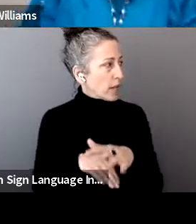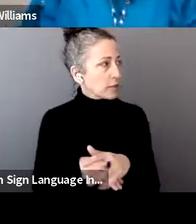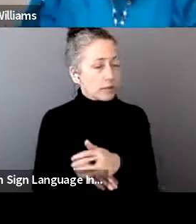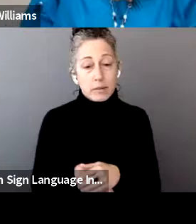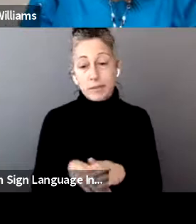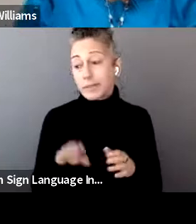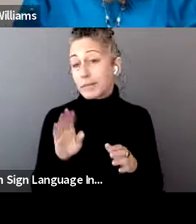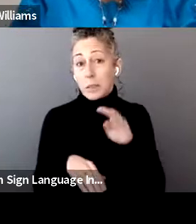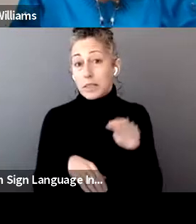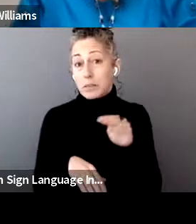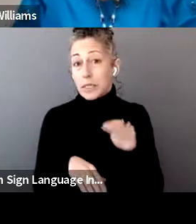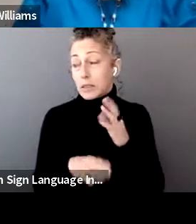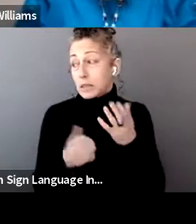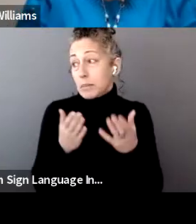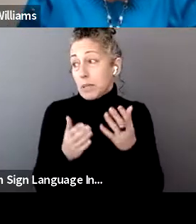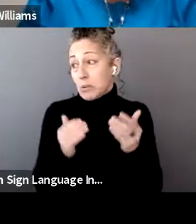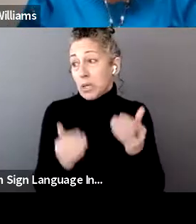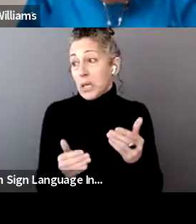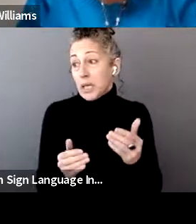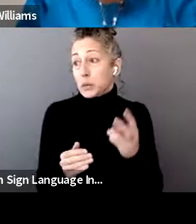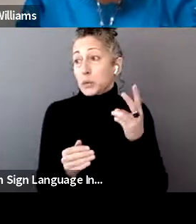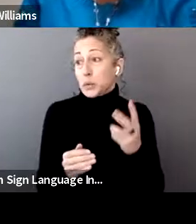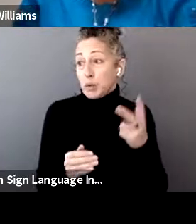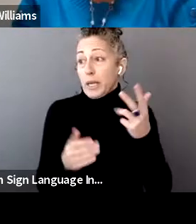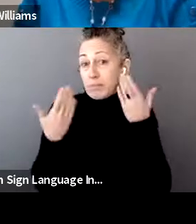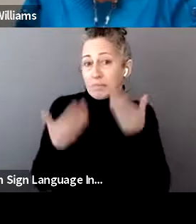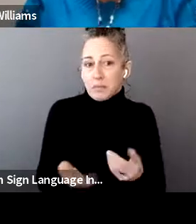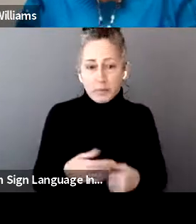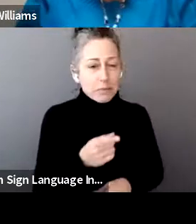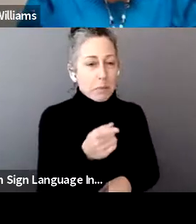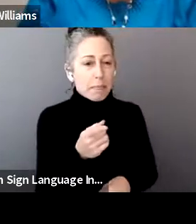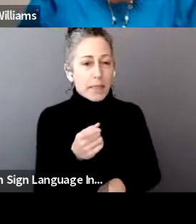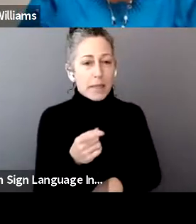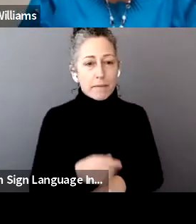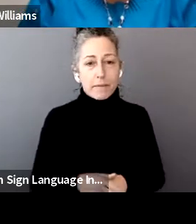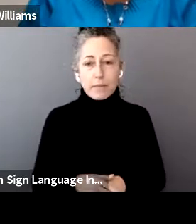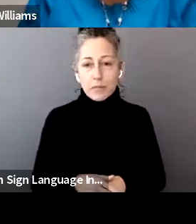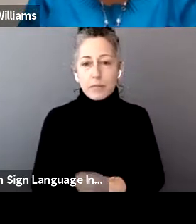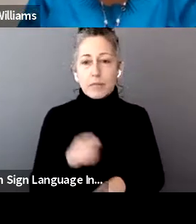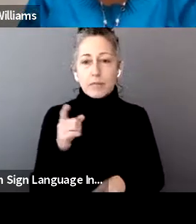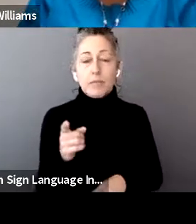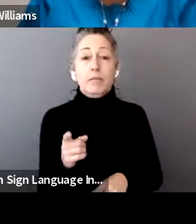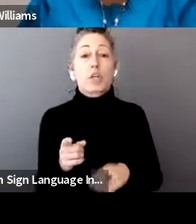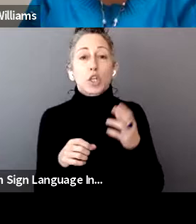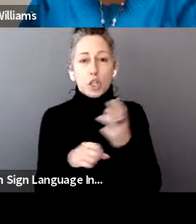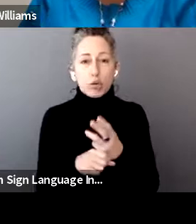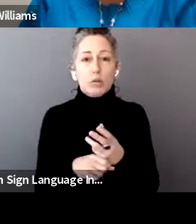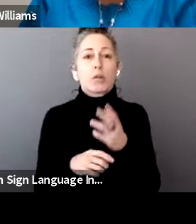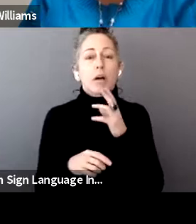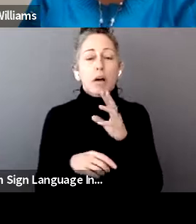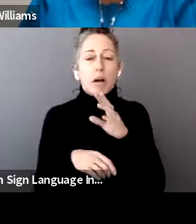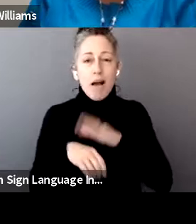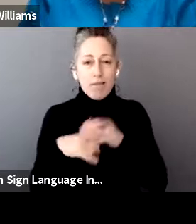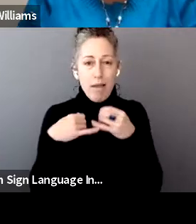might be some residents want to hear. So go ahead. Okay, well, I just have a quick couple of things. File electronically, as Tracy